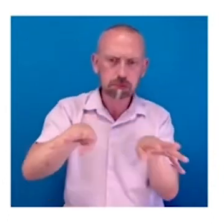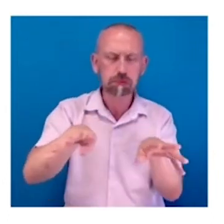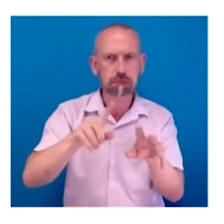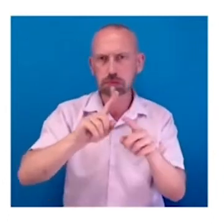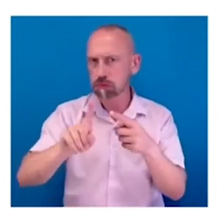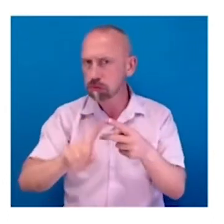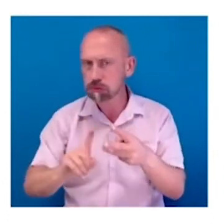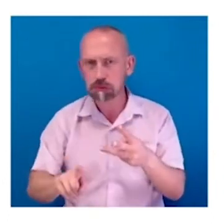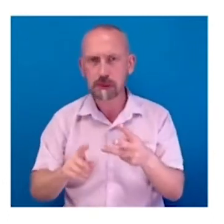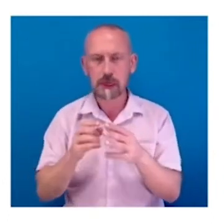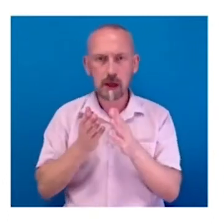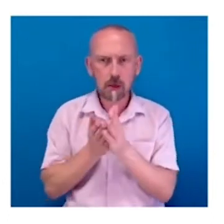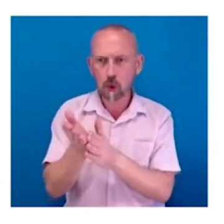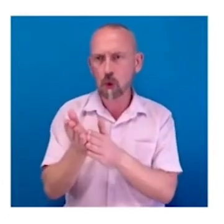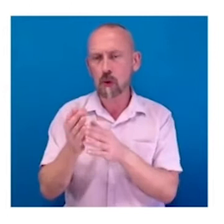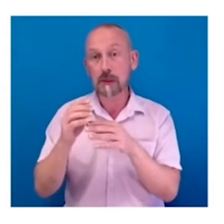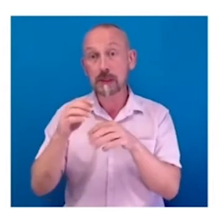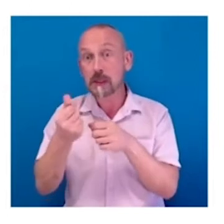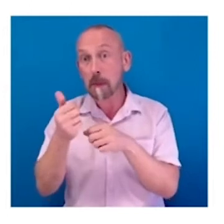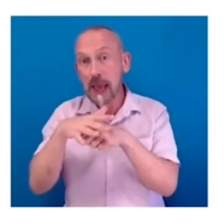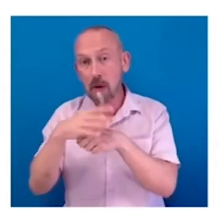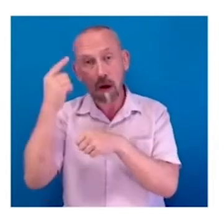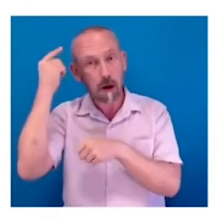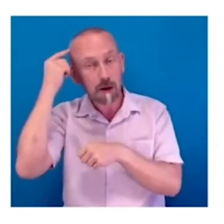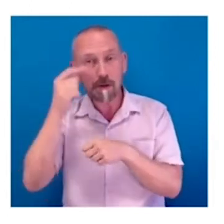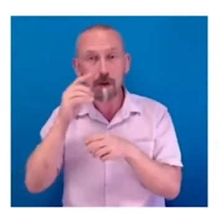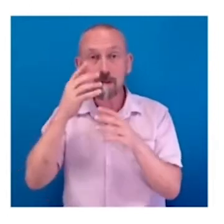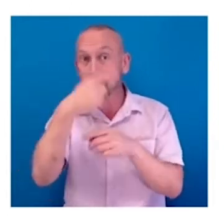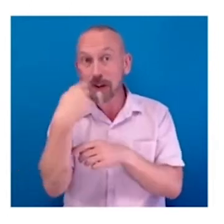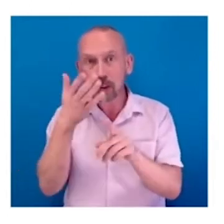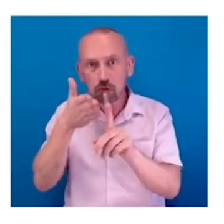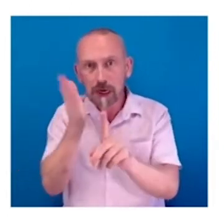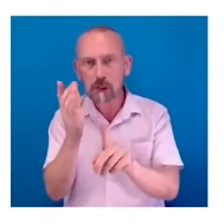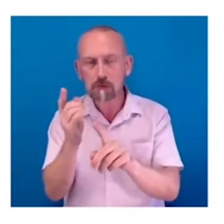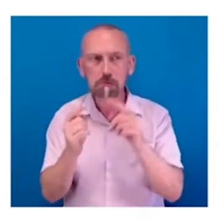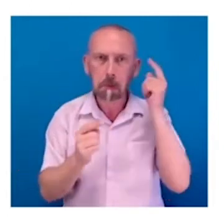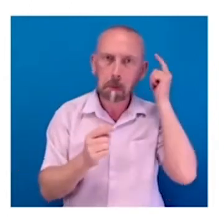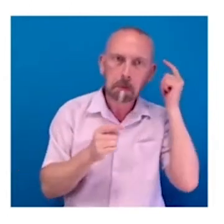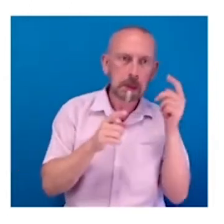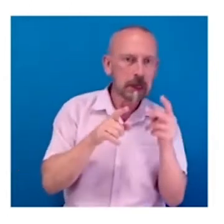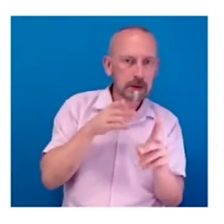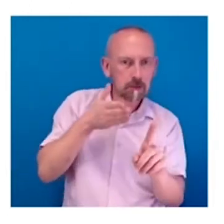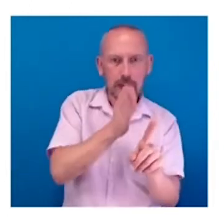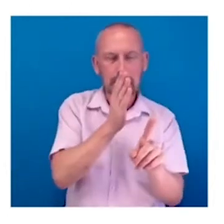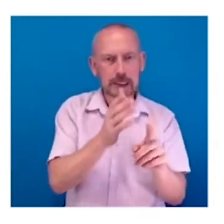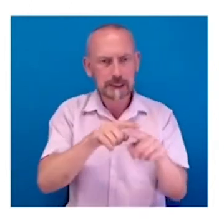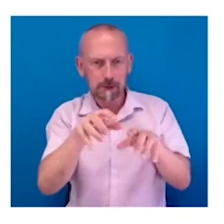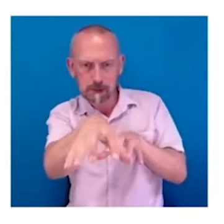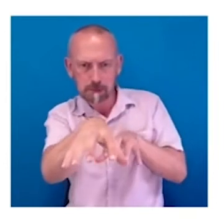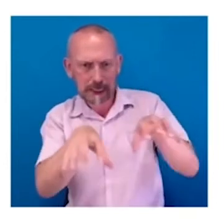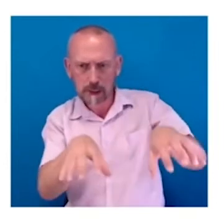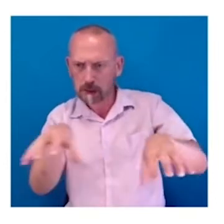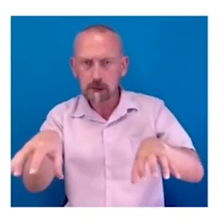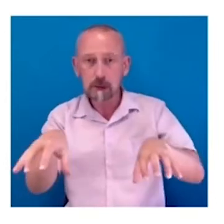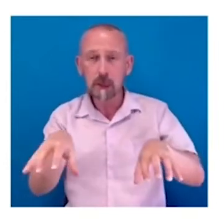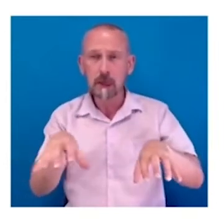recognition, object recognition, spatial orientation, and one part in specific, which is visual